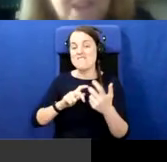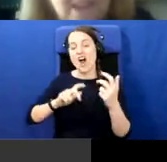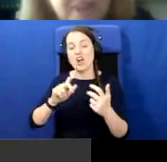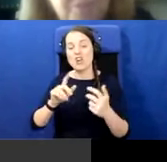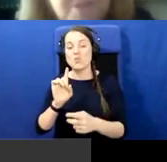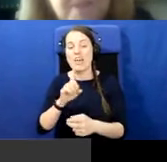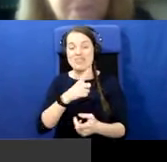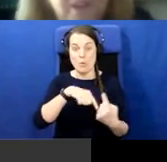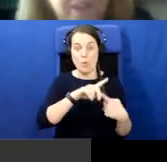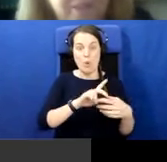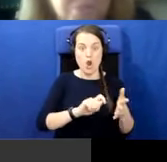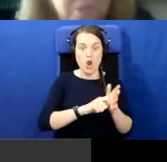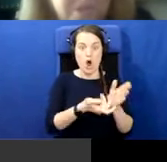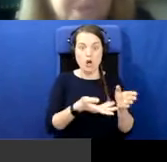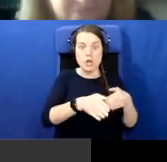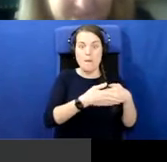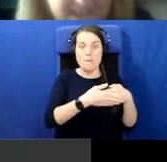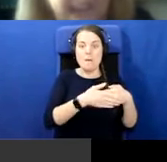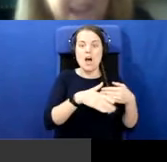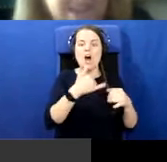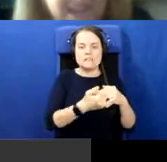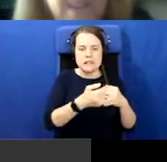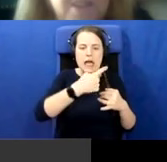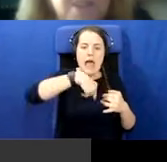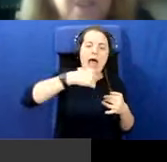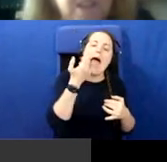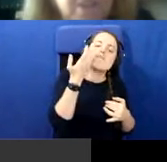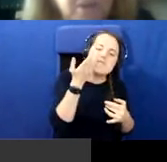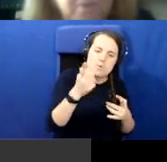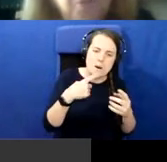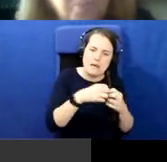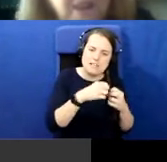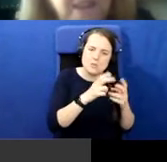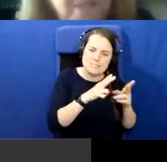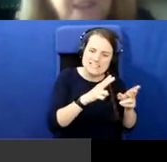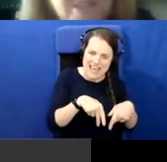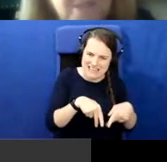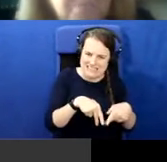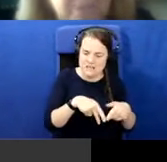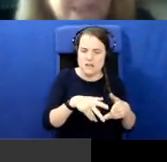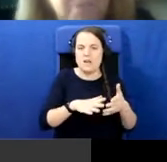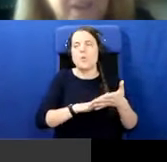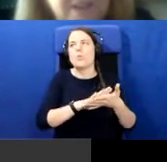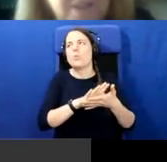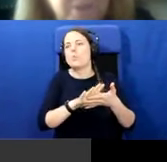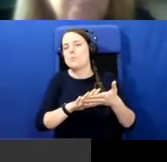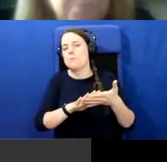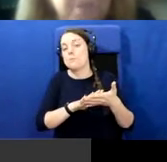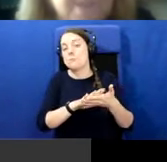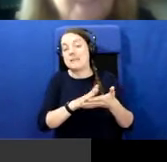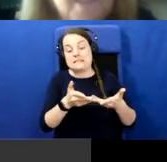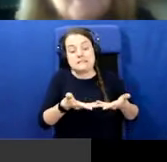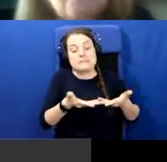up until everybody involved was, was dead. And therefore letting them, making them available